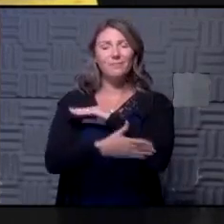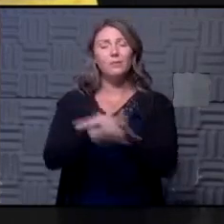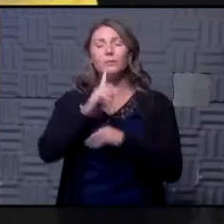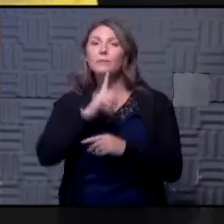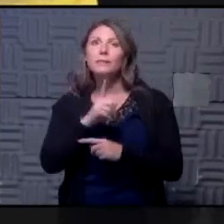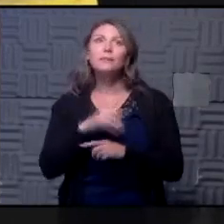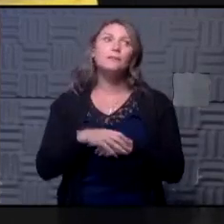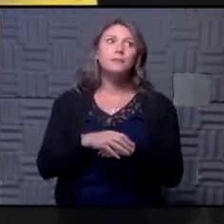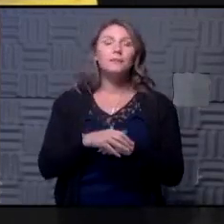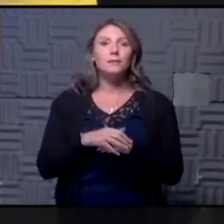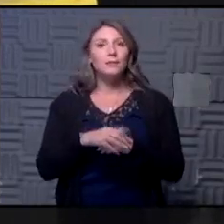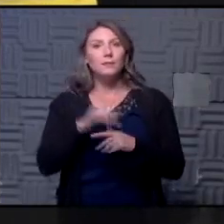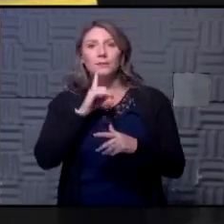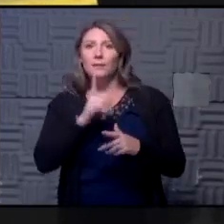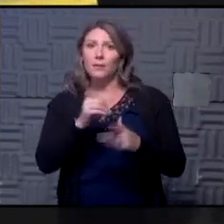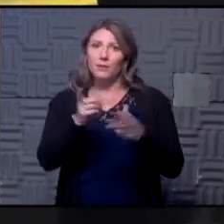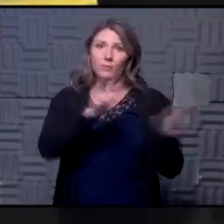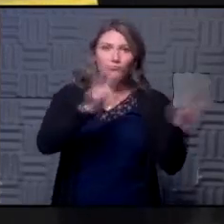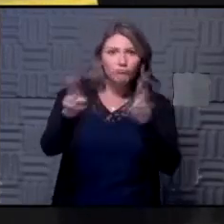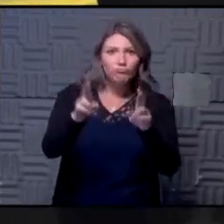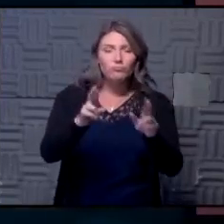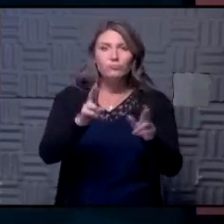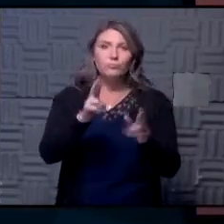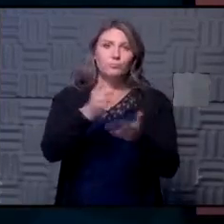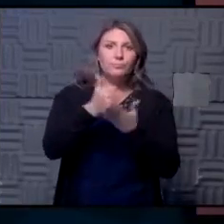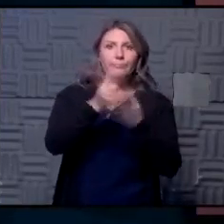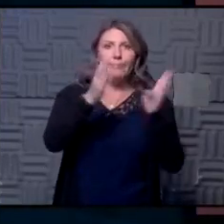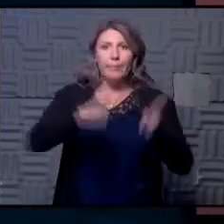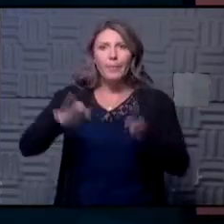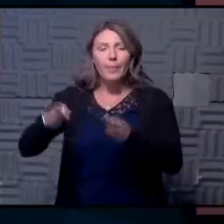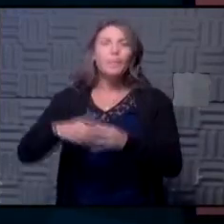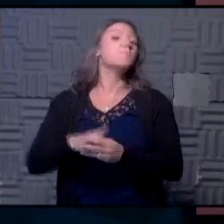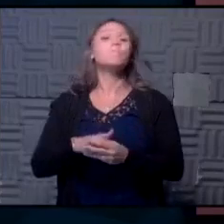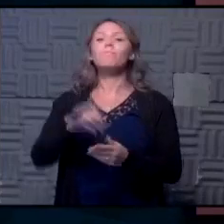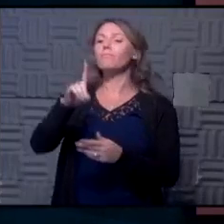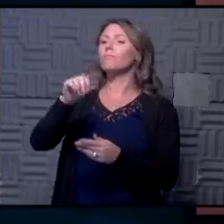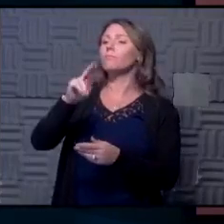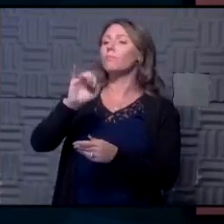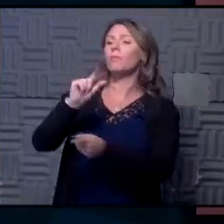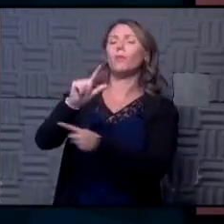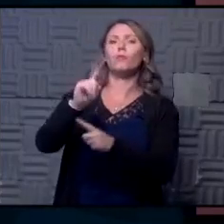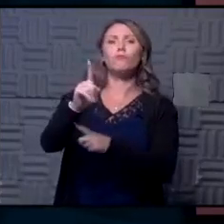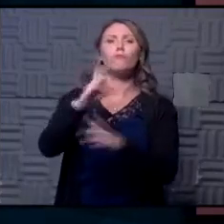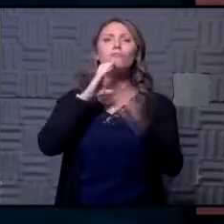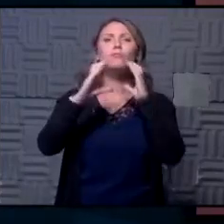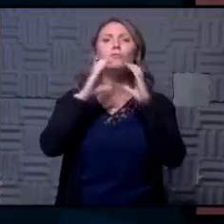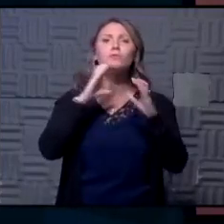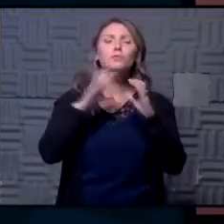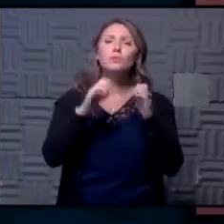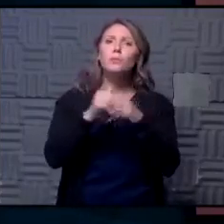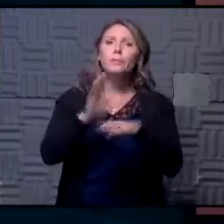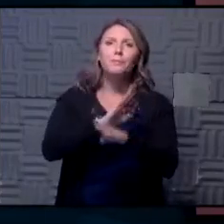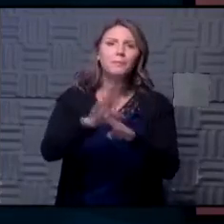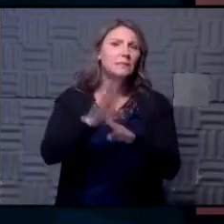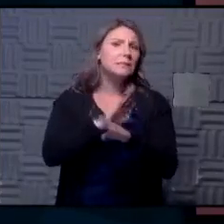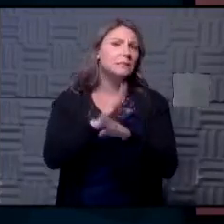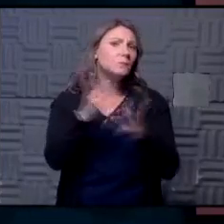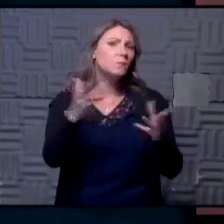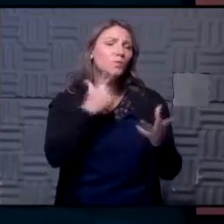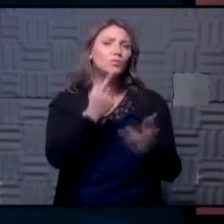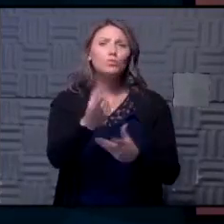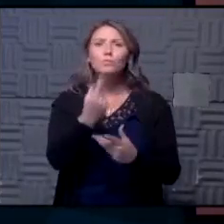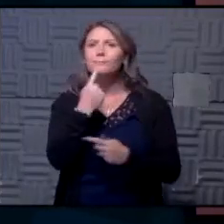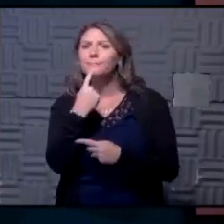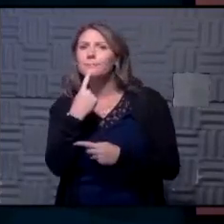ramped up to help individuals Daniel what's your conversation like with businesses as far as that goes what are you talking to businesses